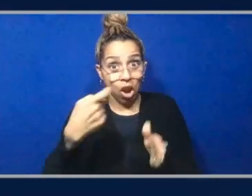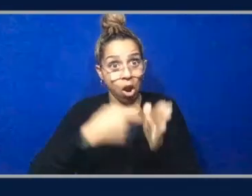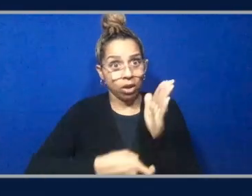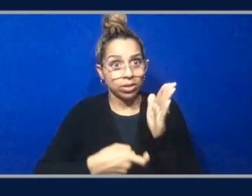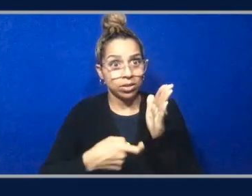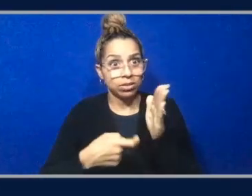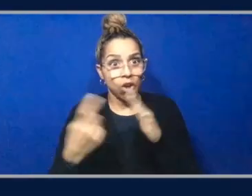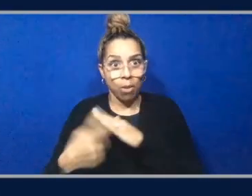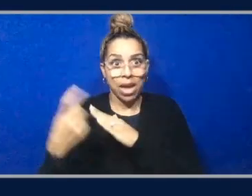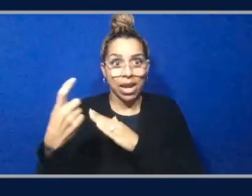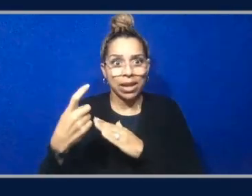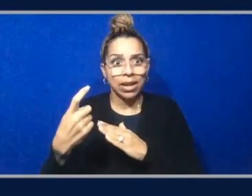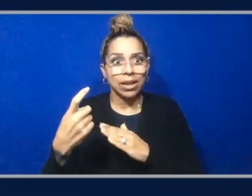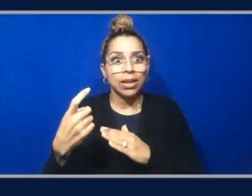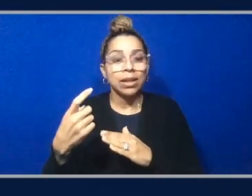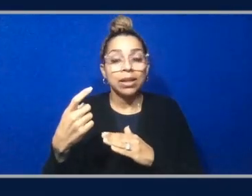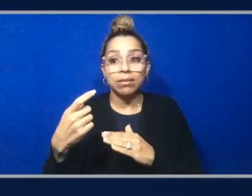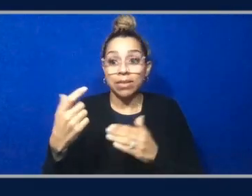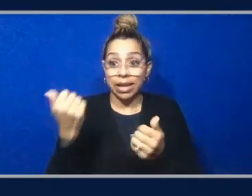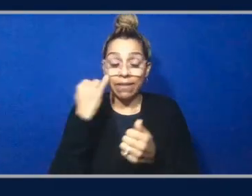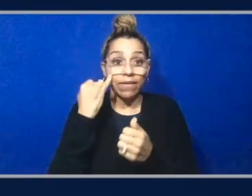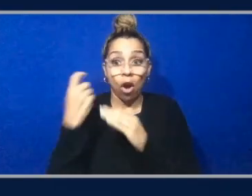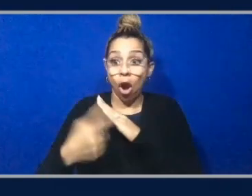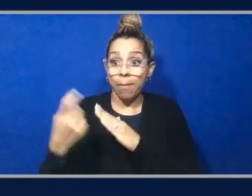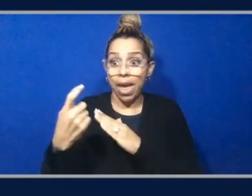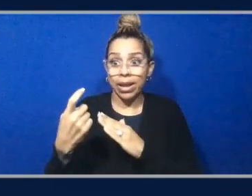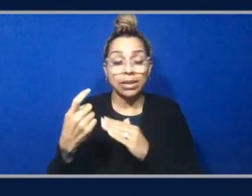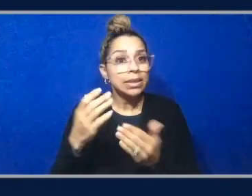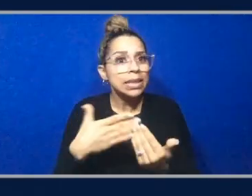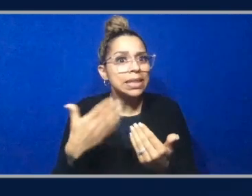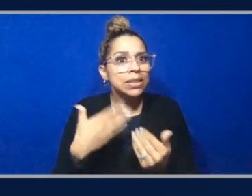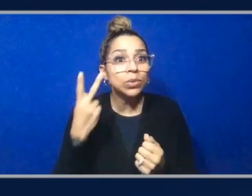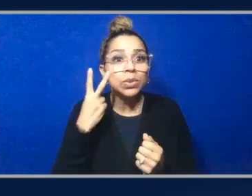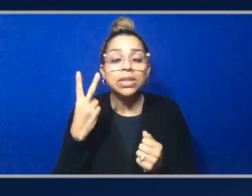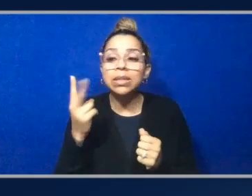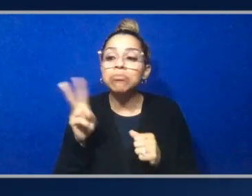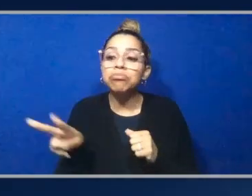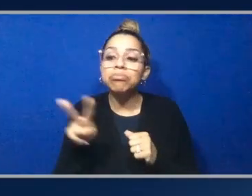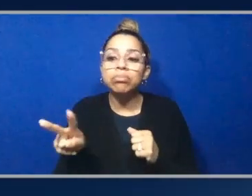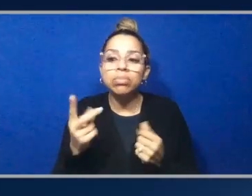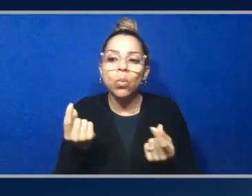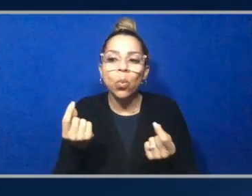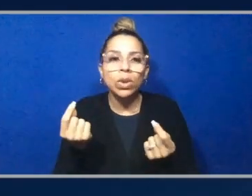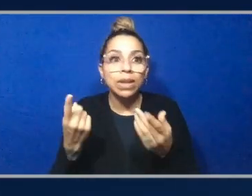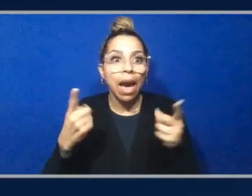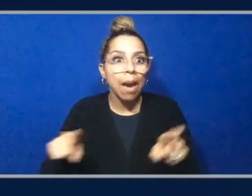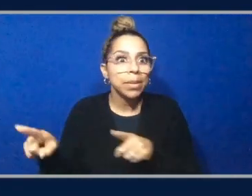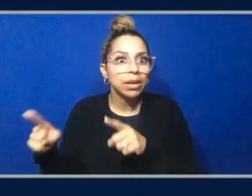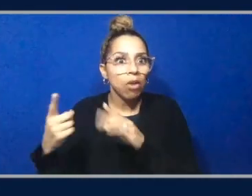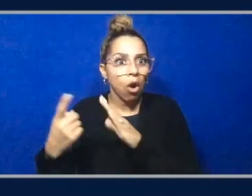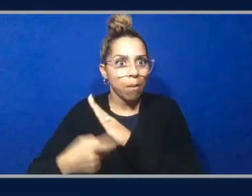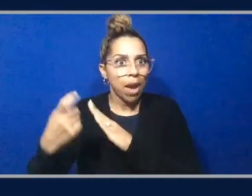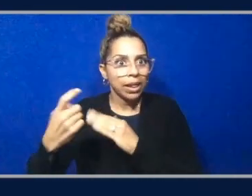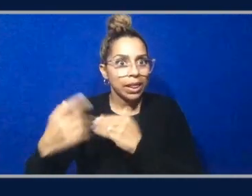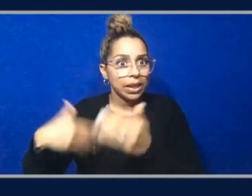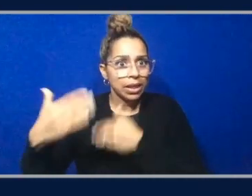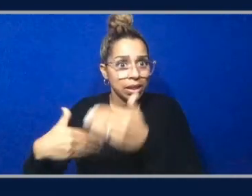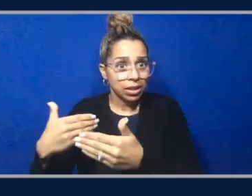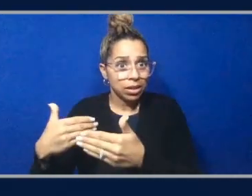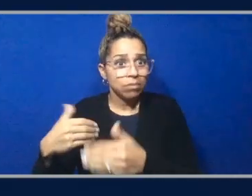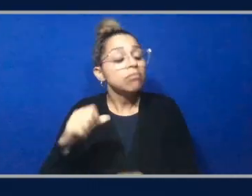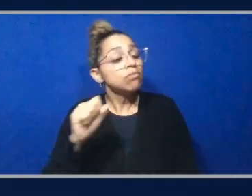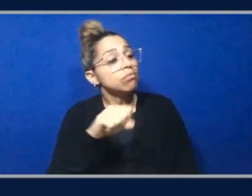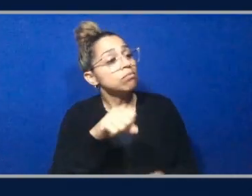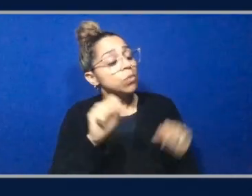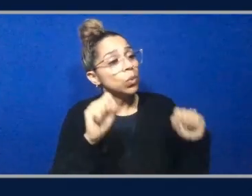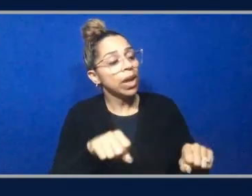Is it easy for you to see what things are being automated? Yeah. So, uh, we can actually go in and look at some of this stuff. Uh, so we'll go look